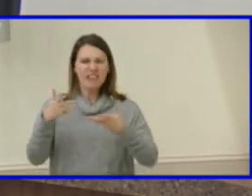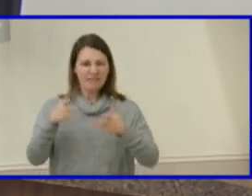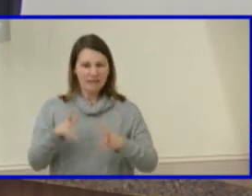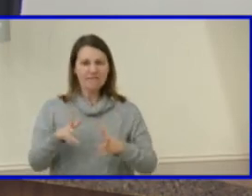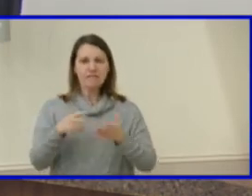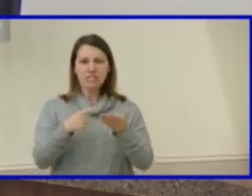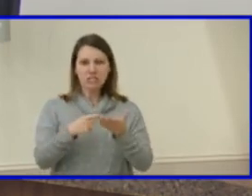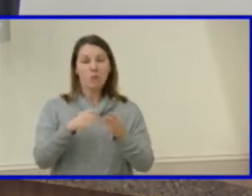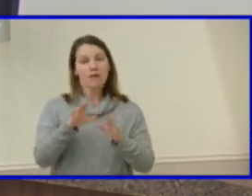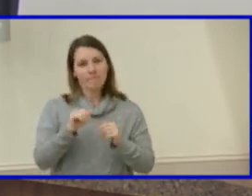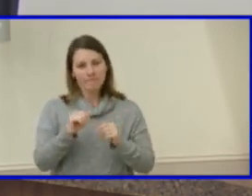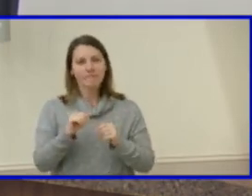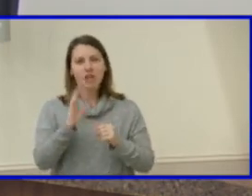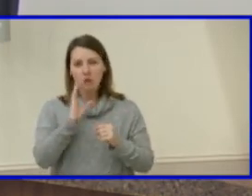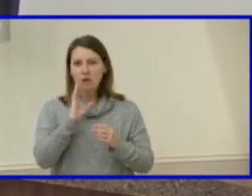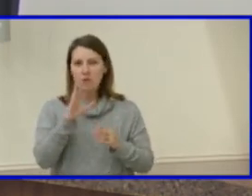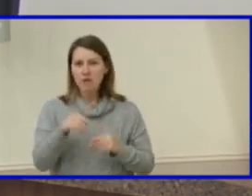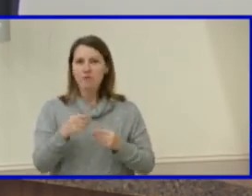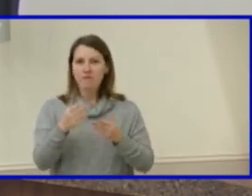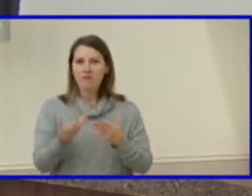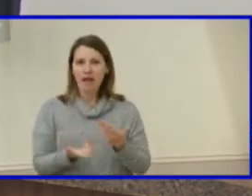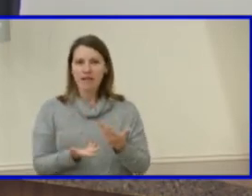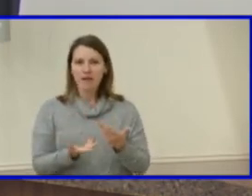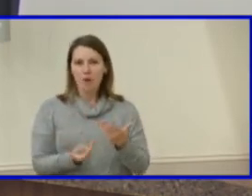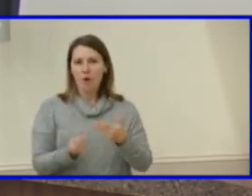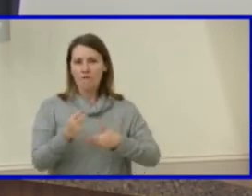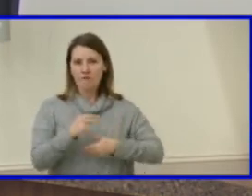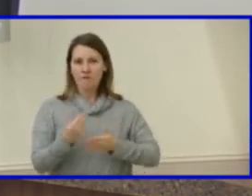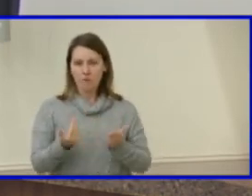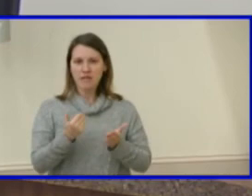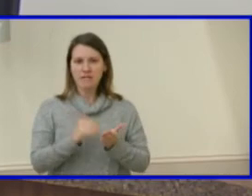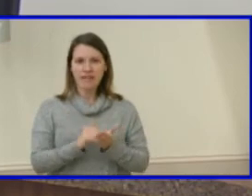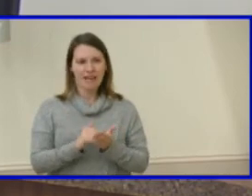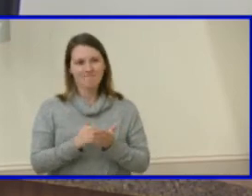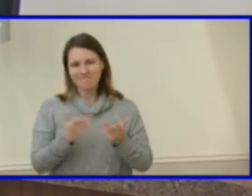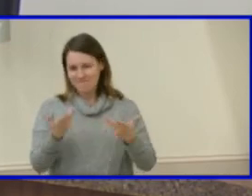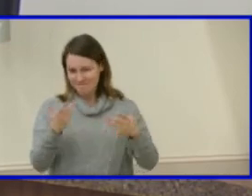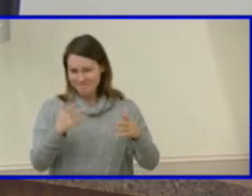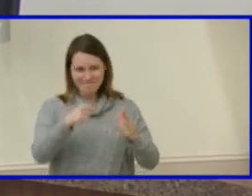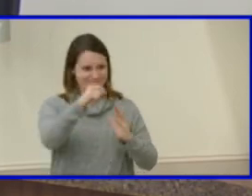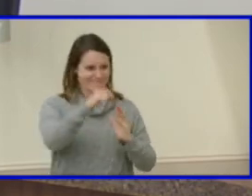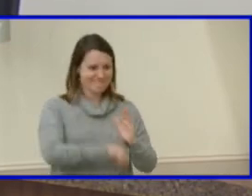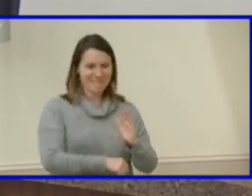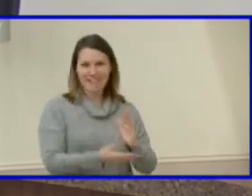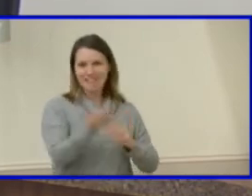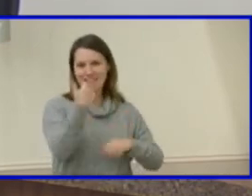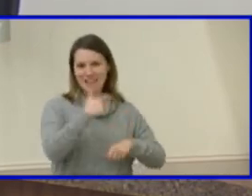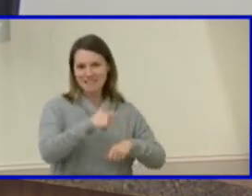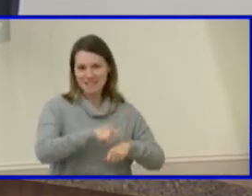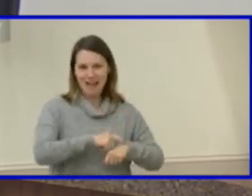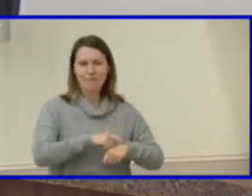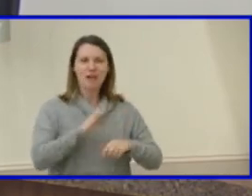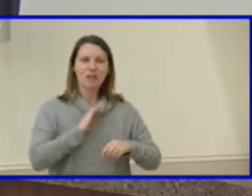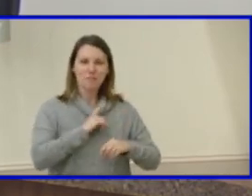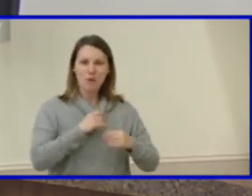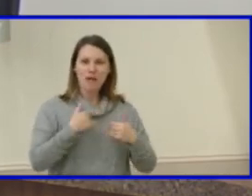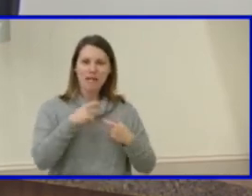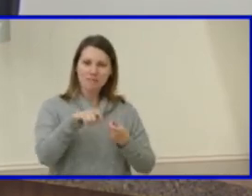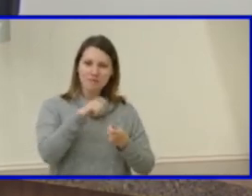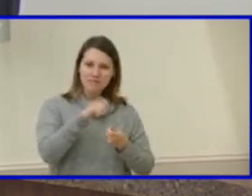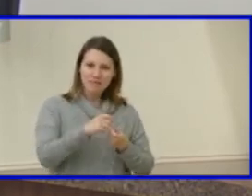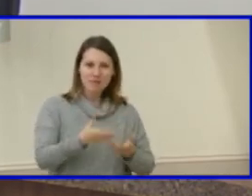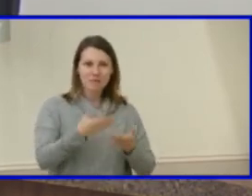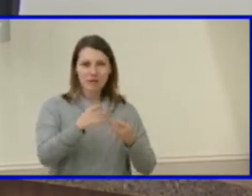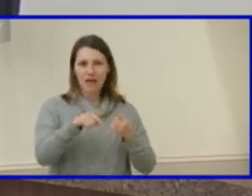spend some time providing an overview without rehashing all that we did last time. The board had some specific recommendations specifically related to Longin